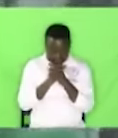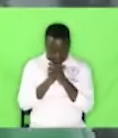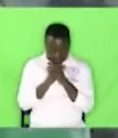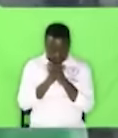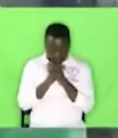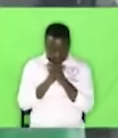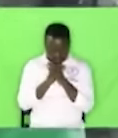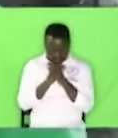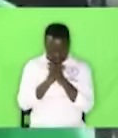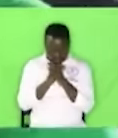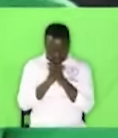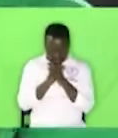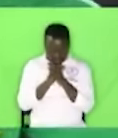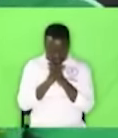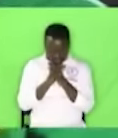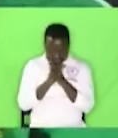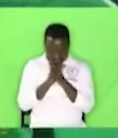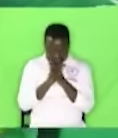Carry yourself well.